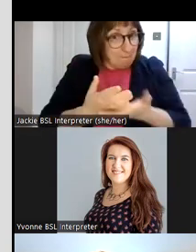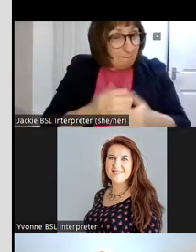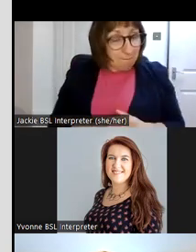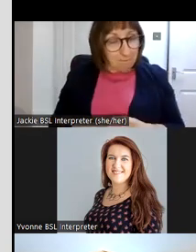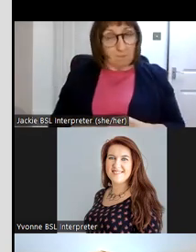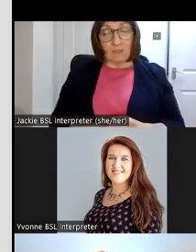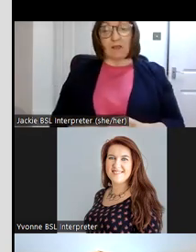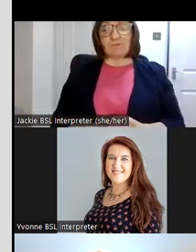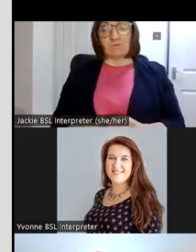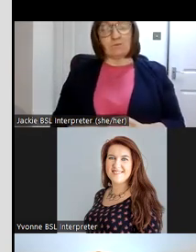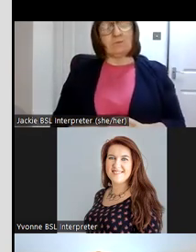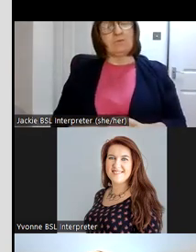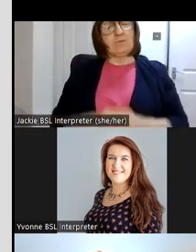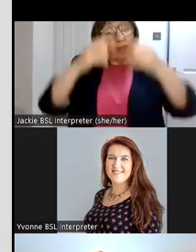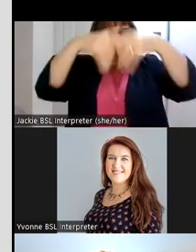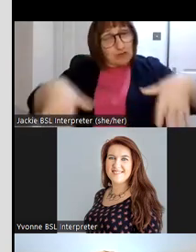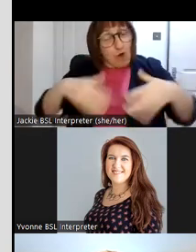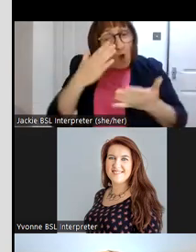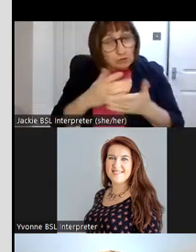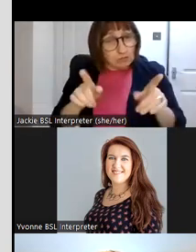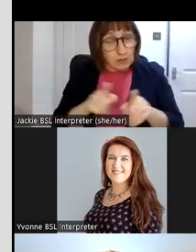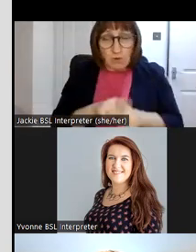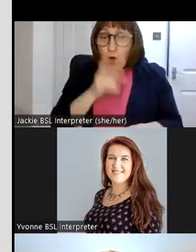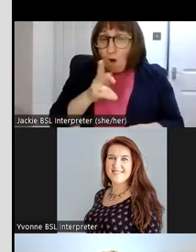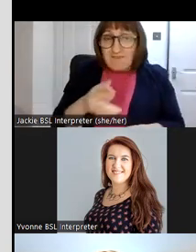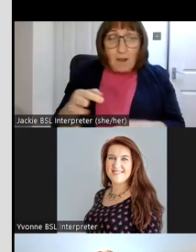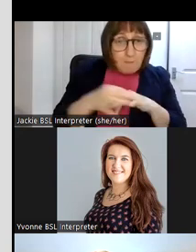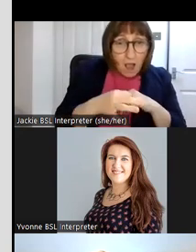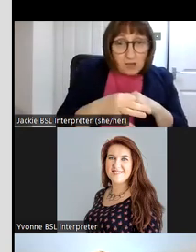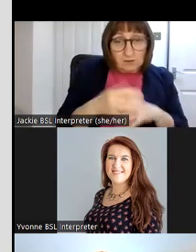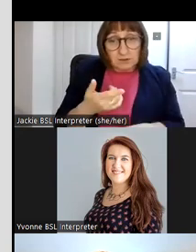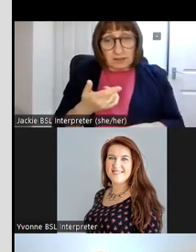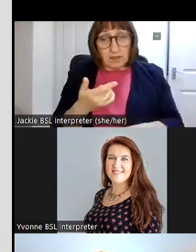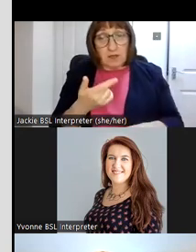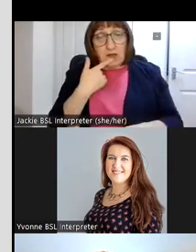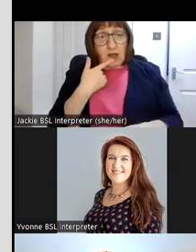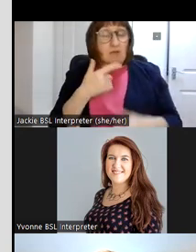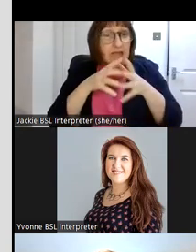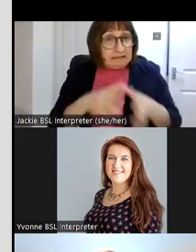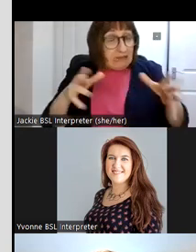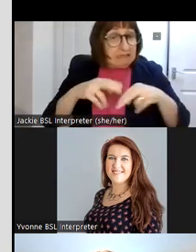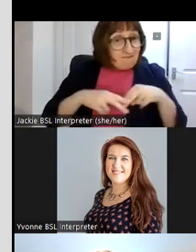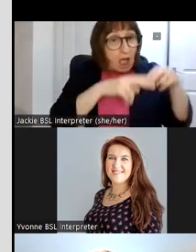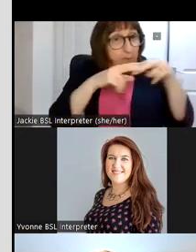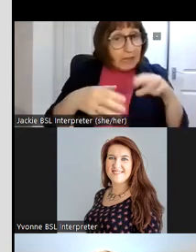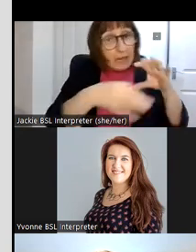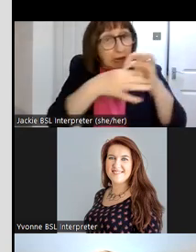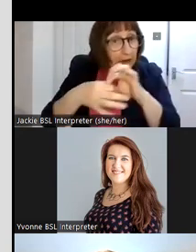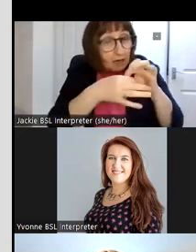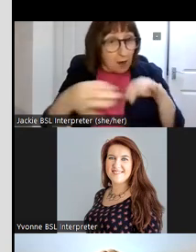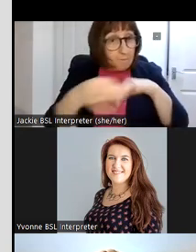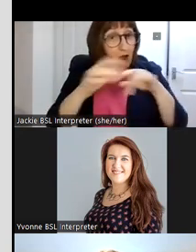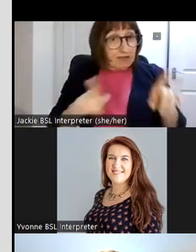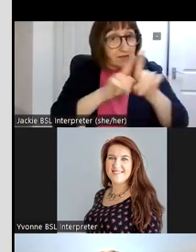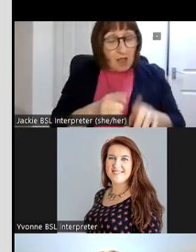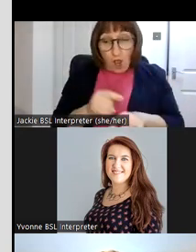tree also reaffirmed that there were often marriages uh between and among extended families and in fact some